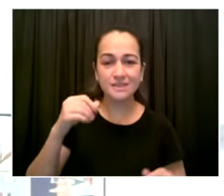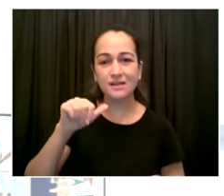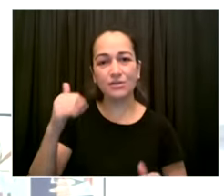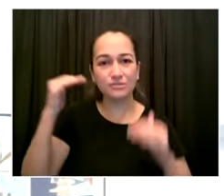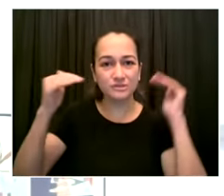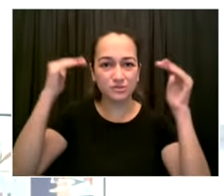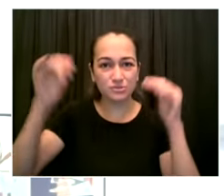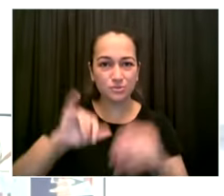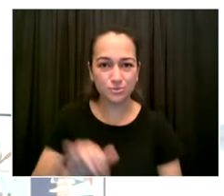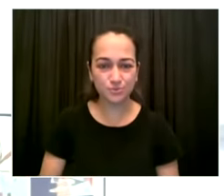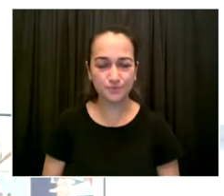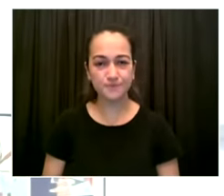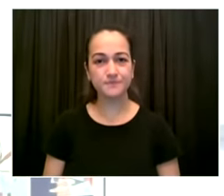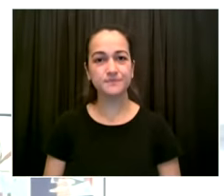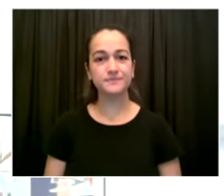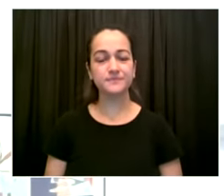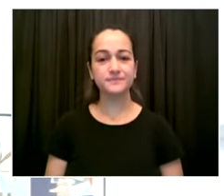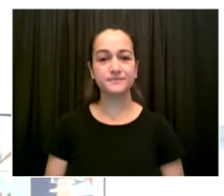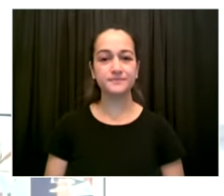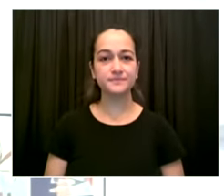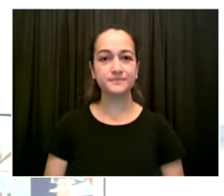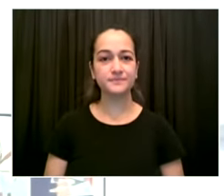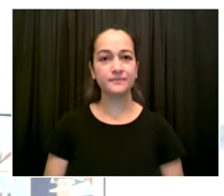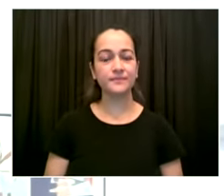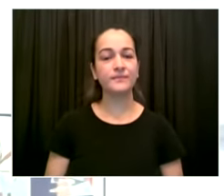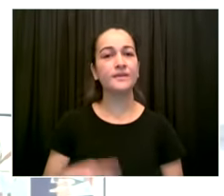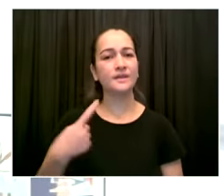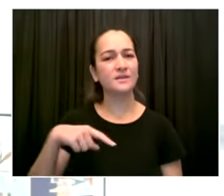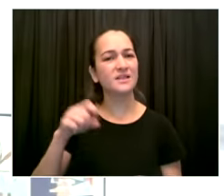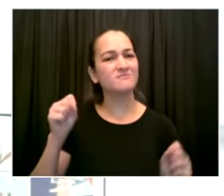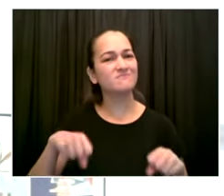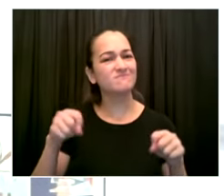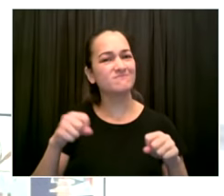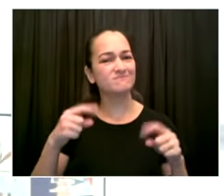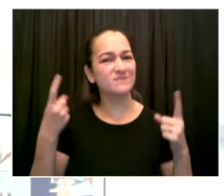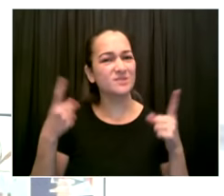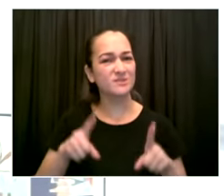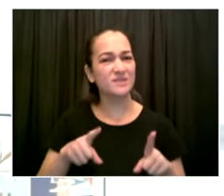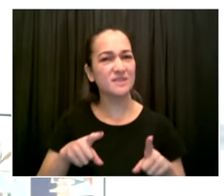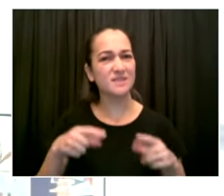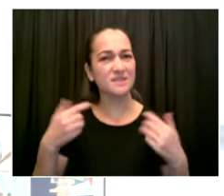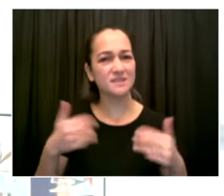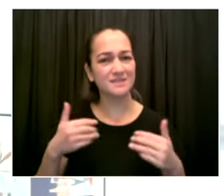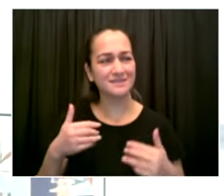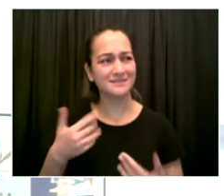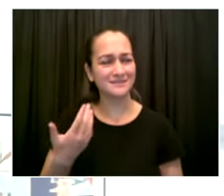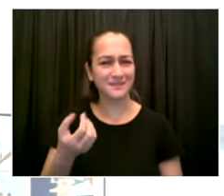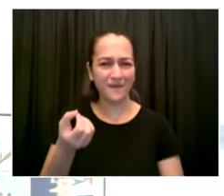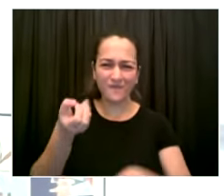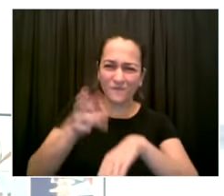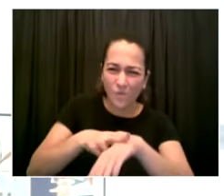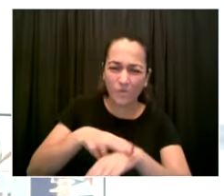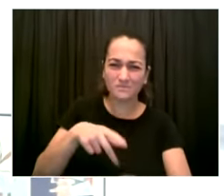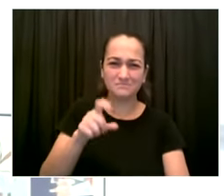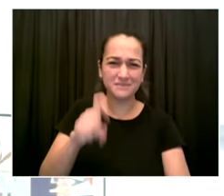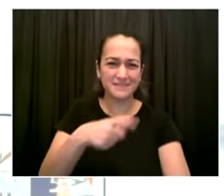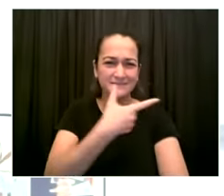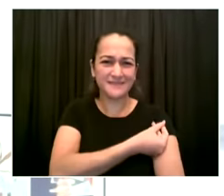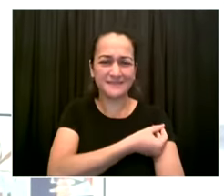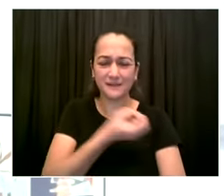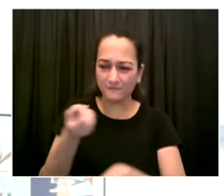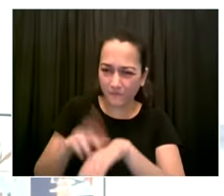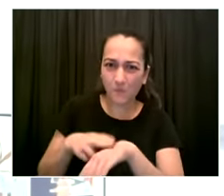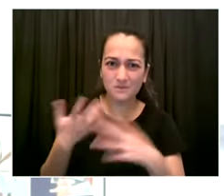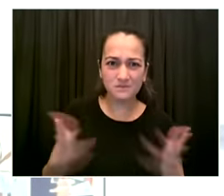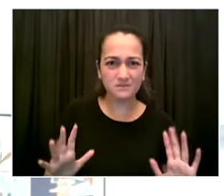we're all pushing in the same direction because the stakes are so high i strongly urge ceos and all